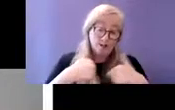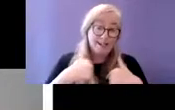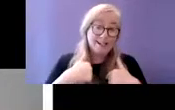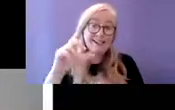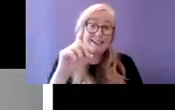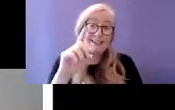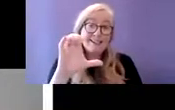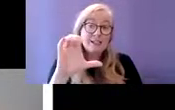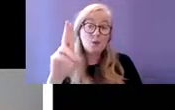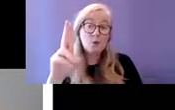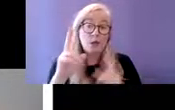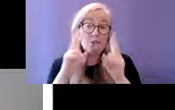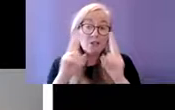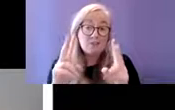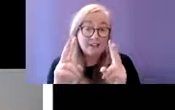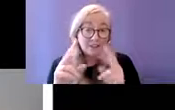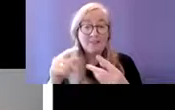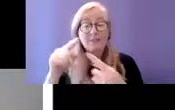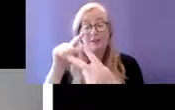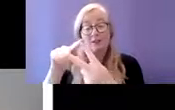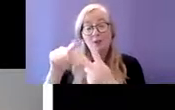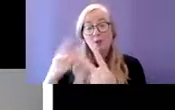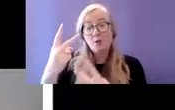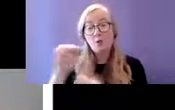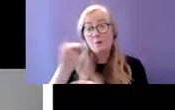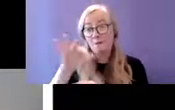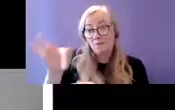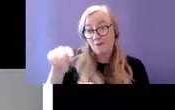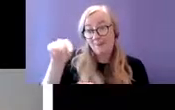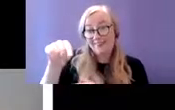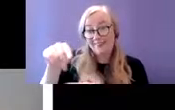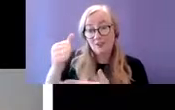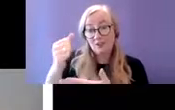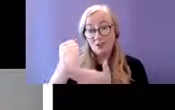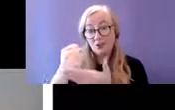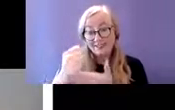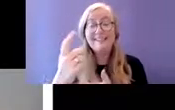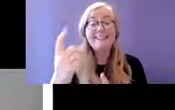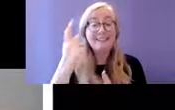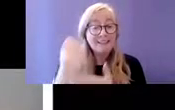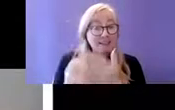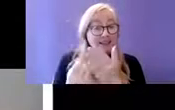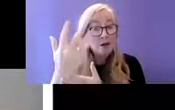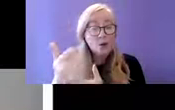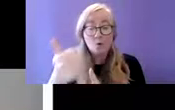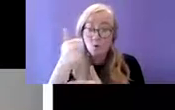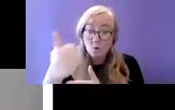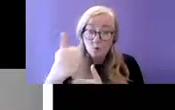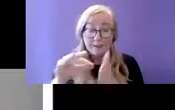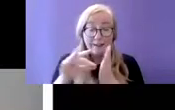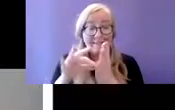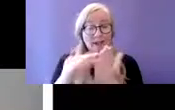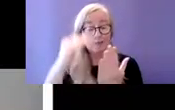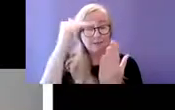from this study also developed very good guidelines in relation to autism friendly spaces